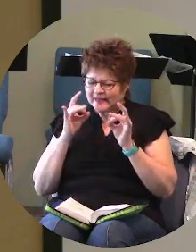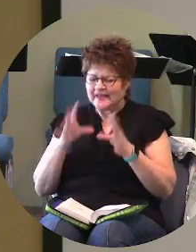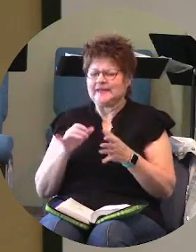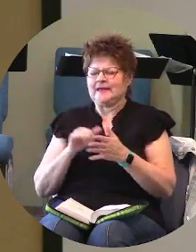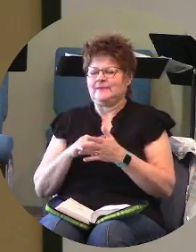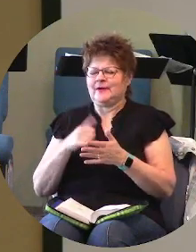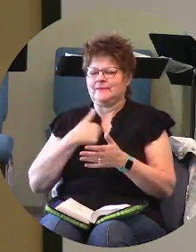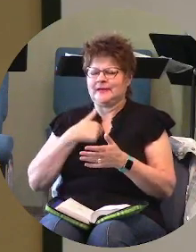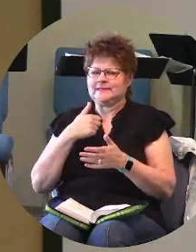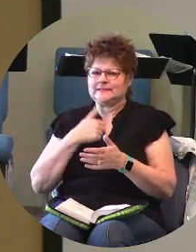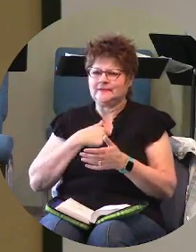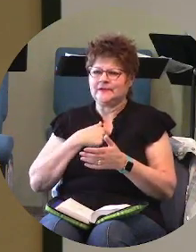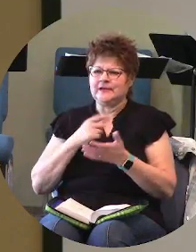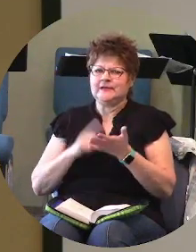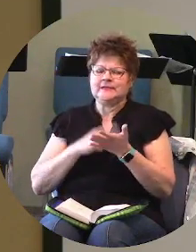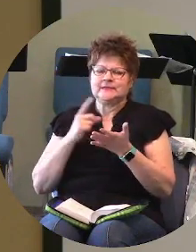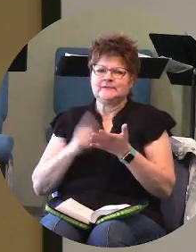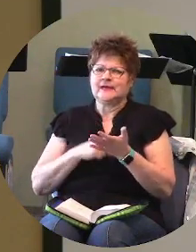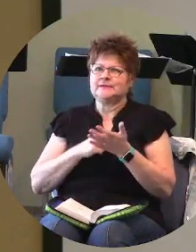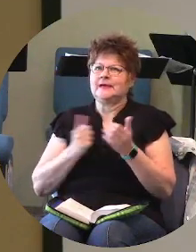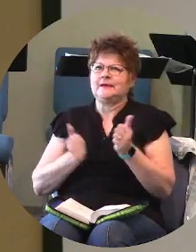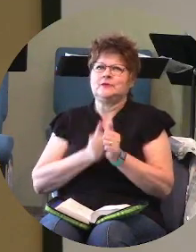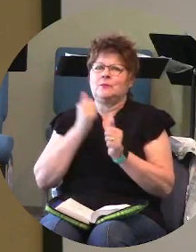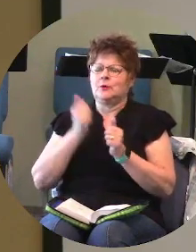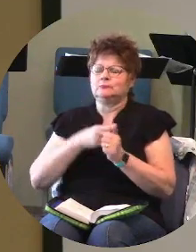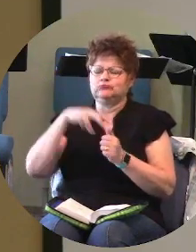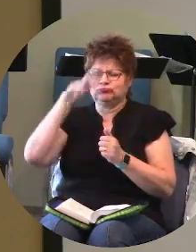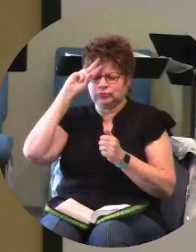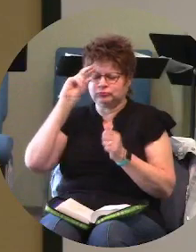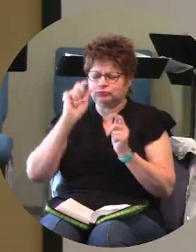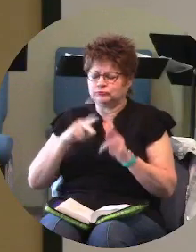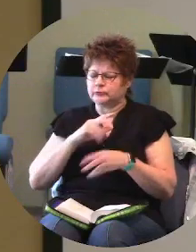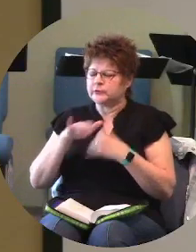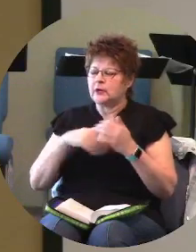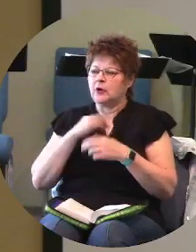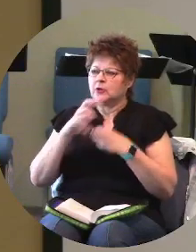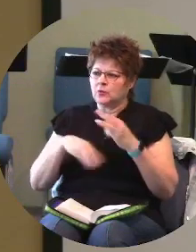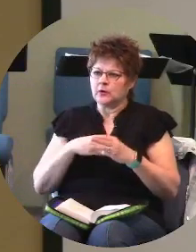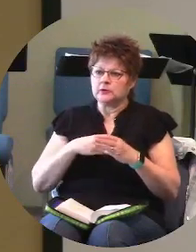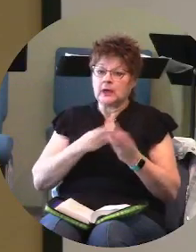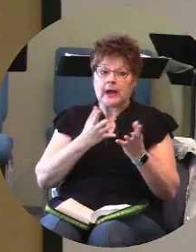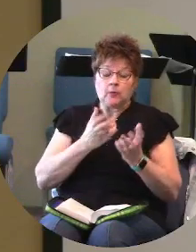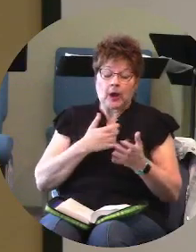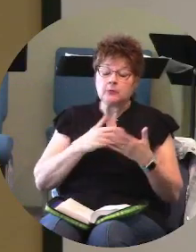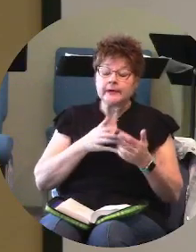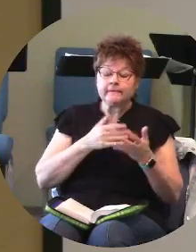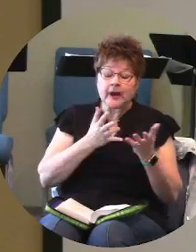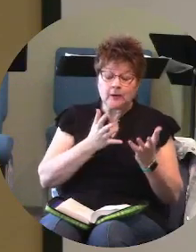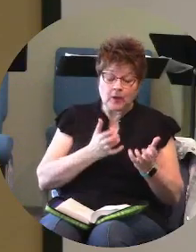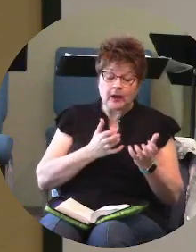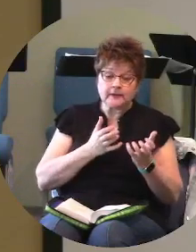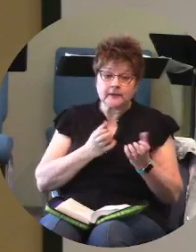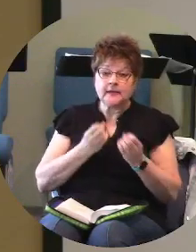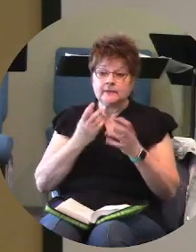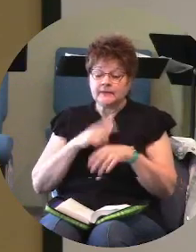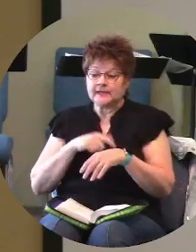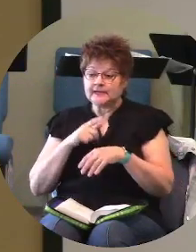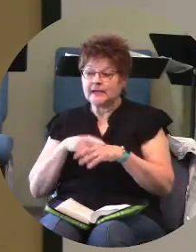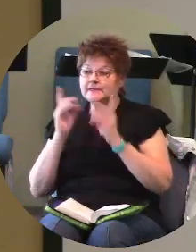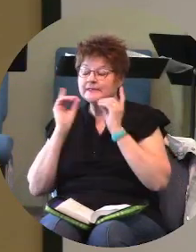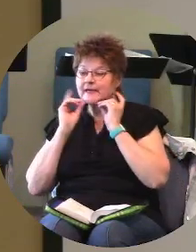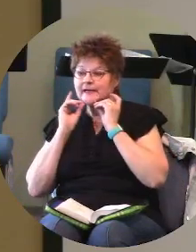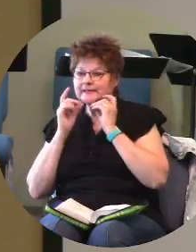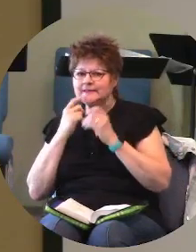i am sometimes the most ignorant person in all the world i want and and oftentimes dan is like well just